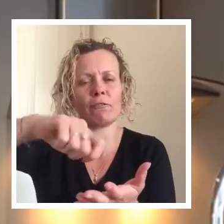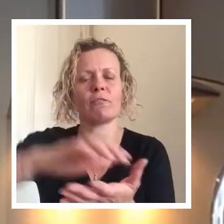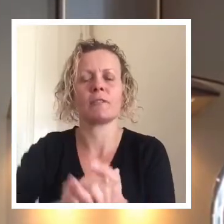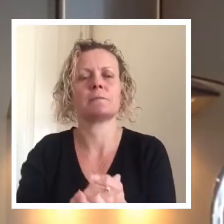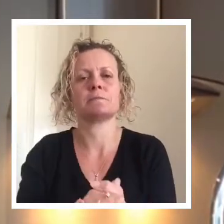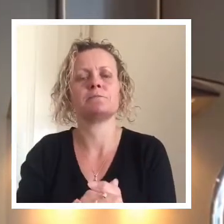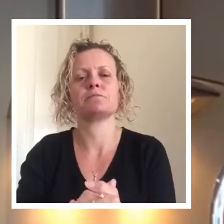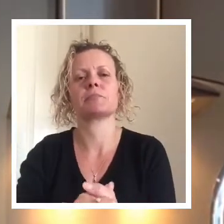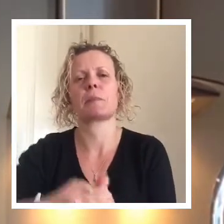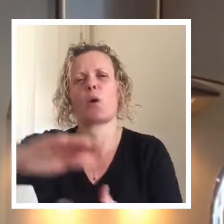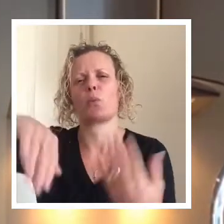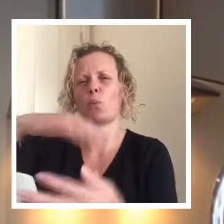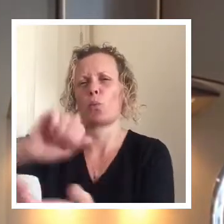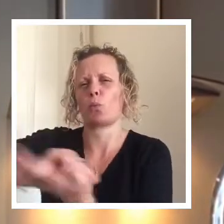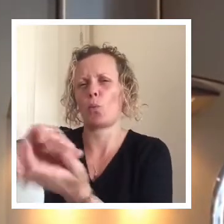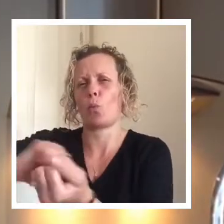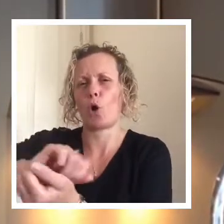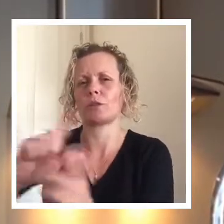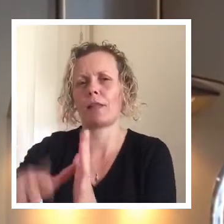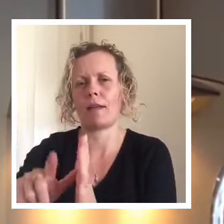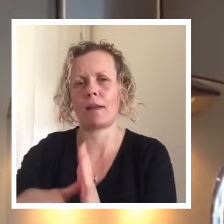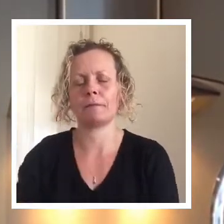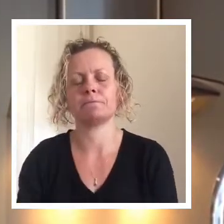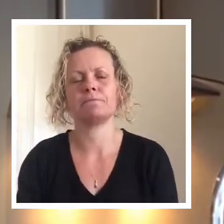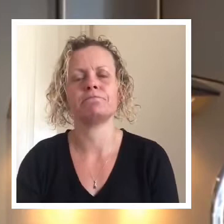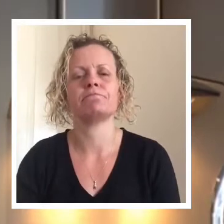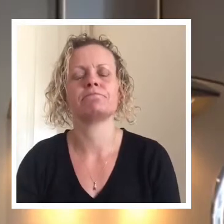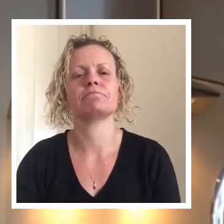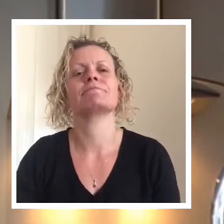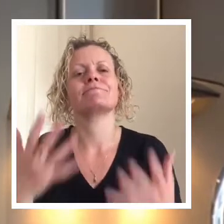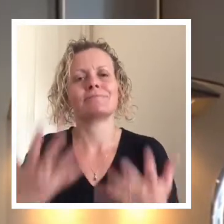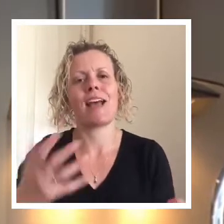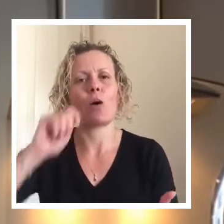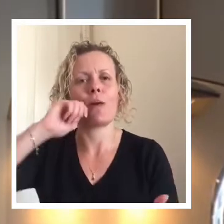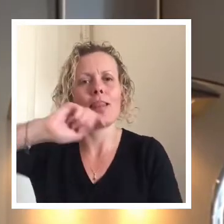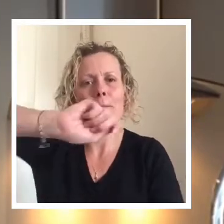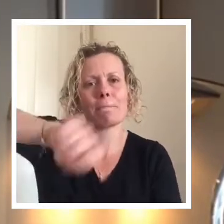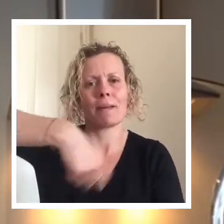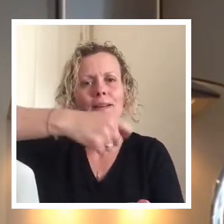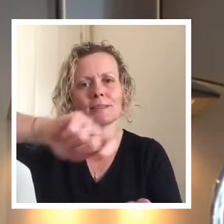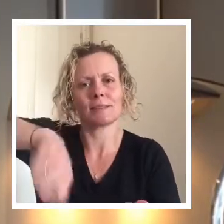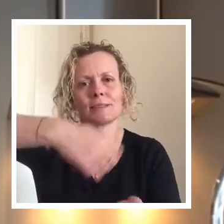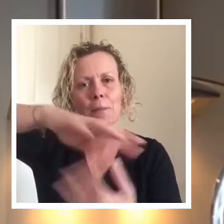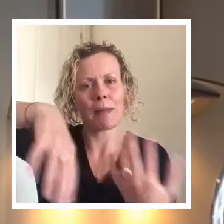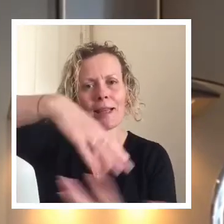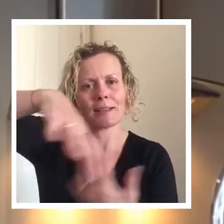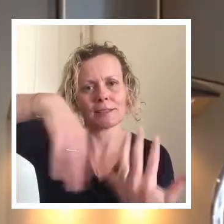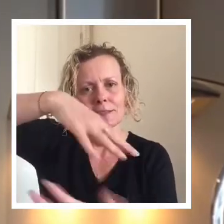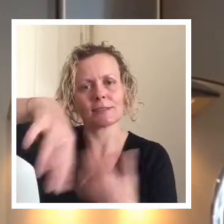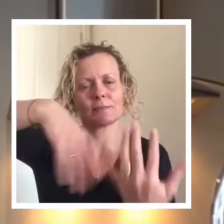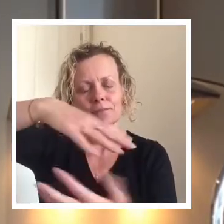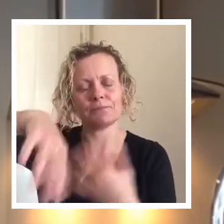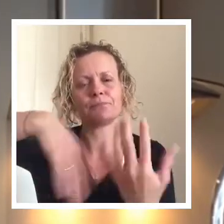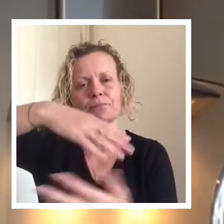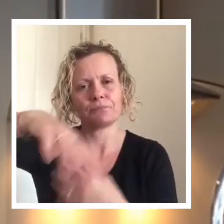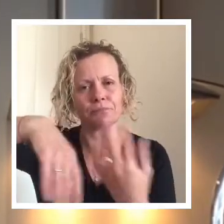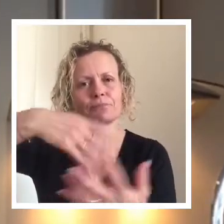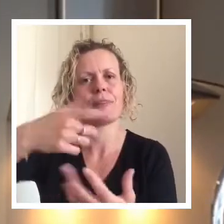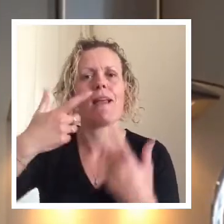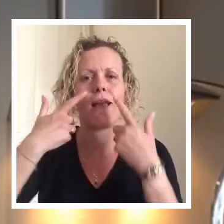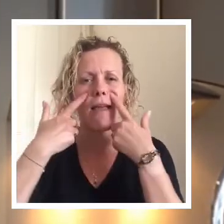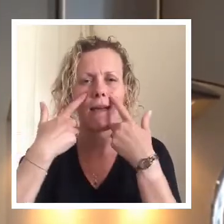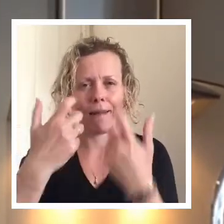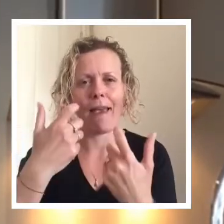little bit in the bowl, but we'll wash that up. So we're gently going to mix that in very